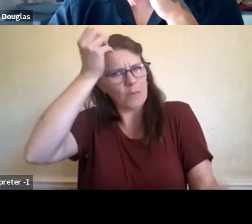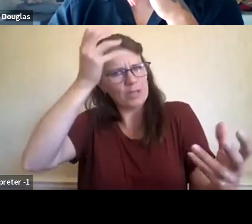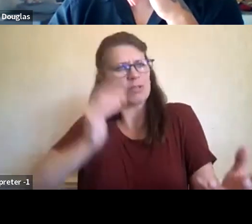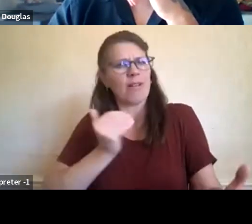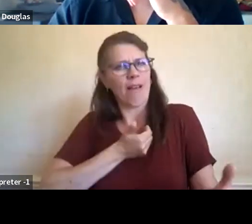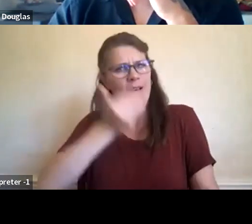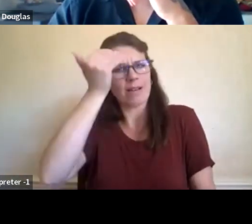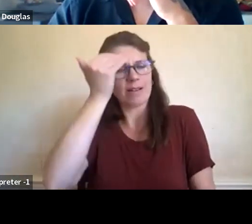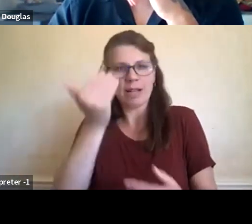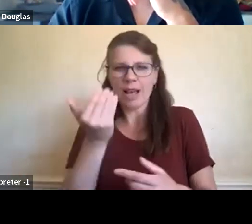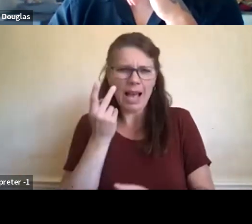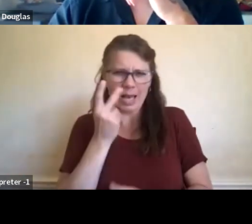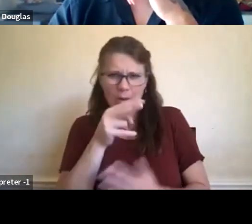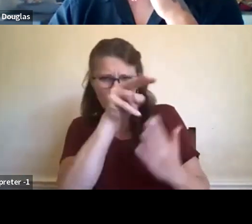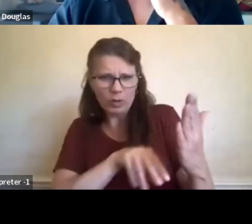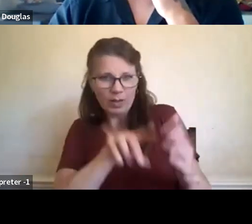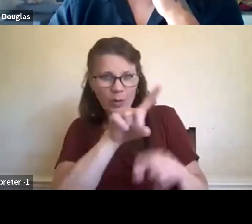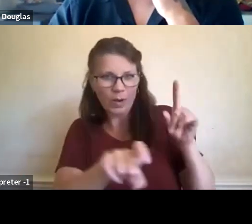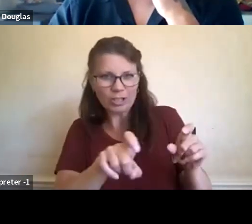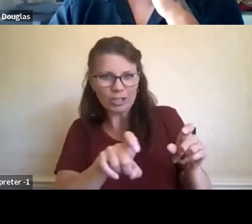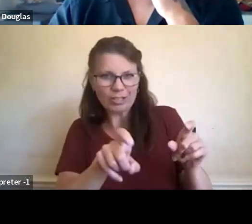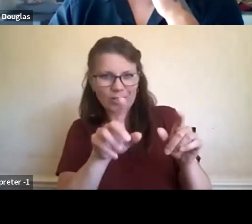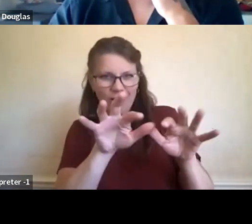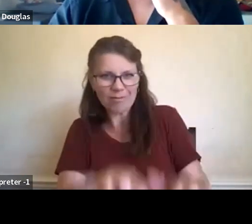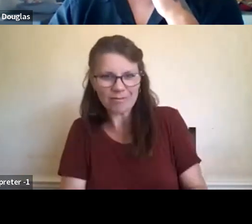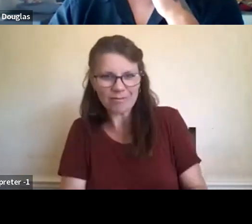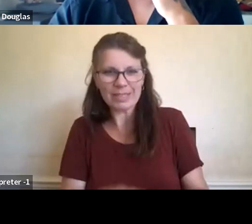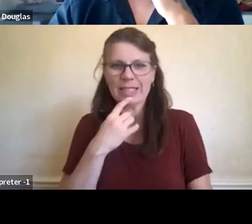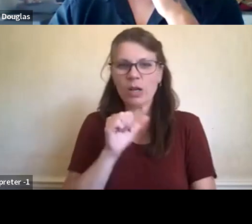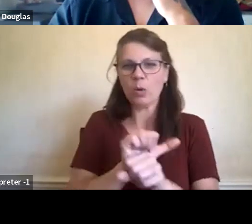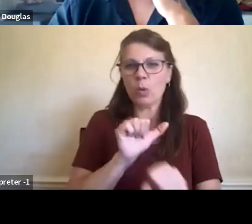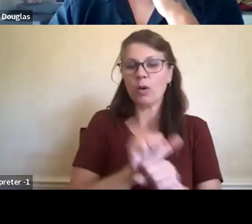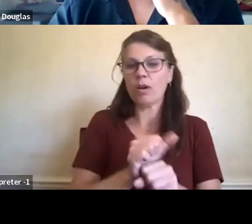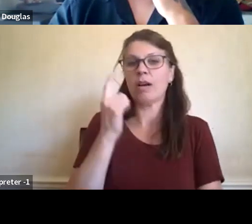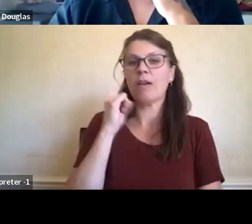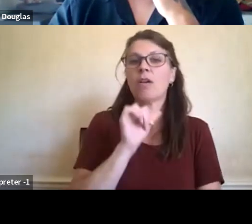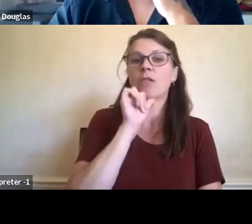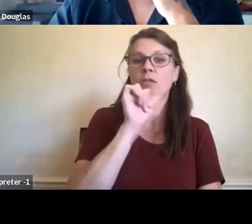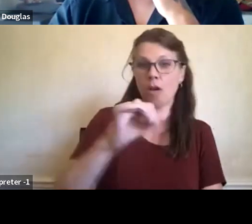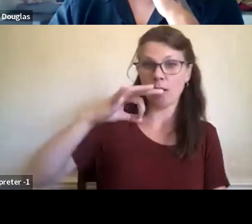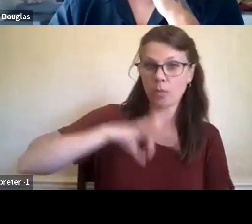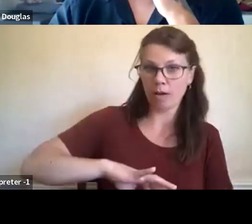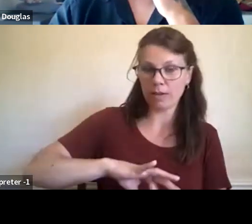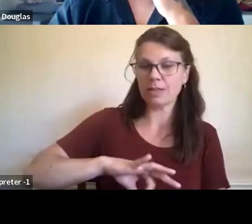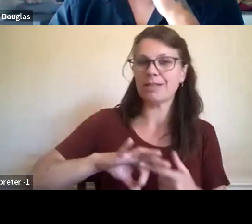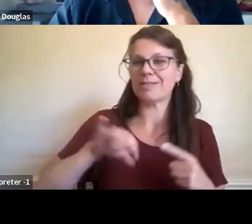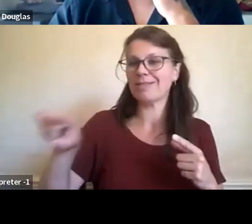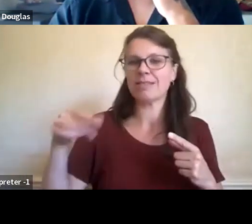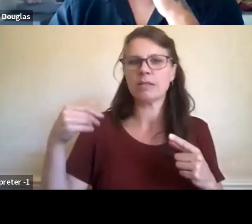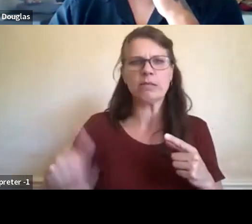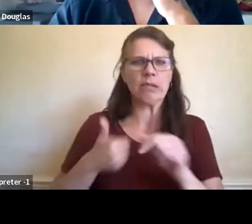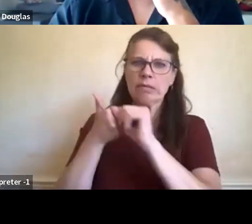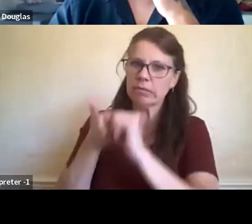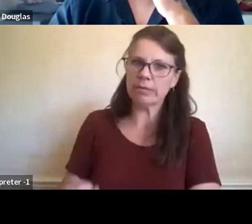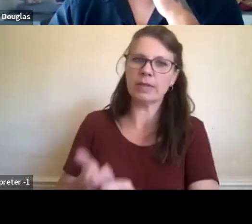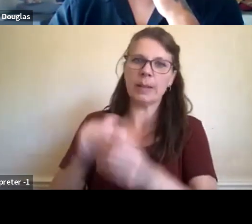question about, um, working for a nonprofit and they're tied to, you know, these numbers, these reductions by